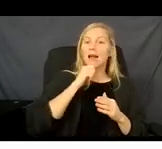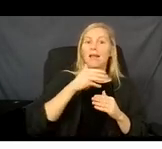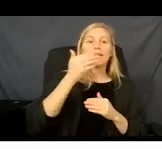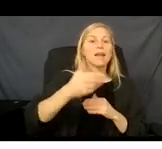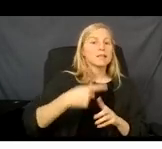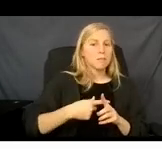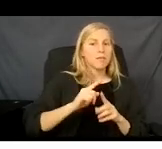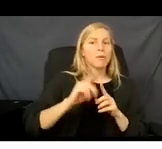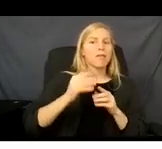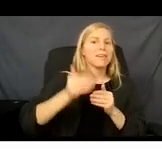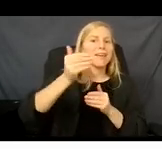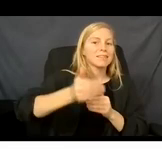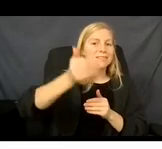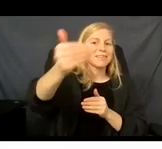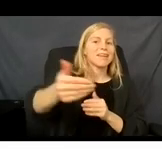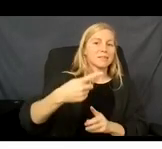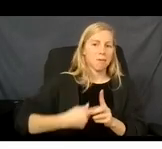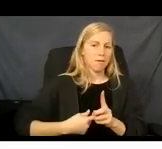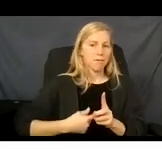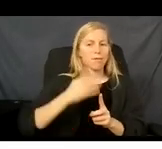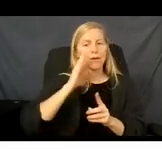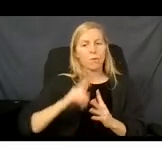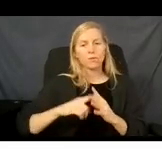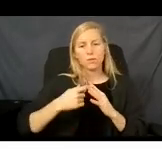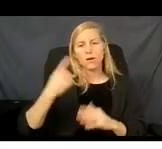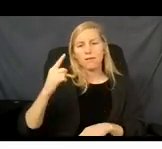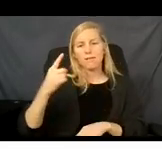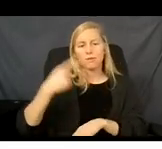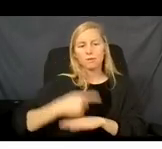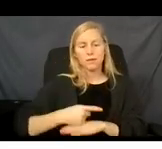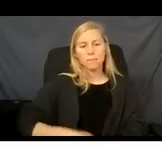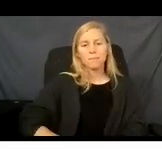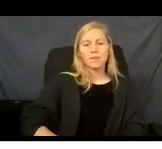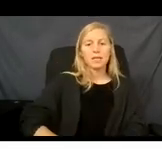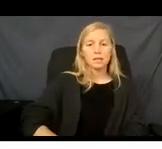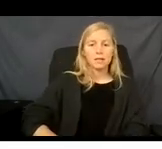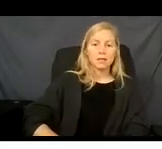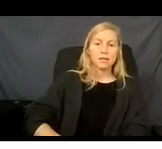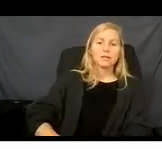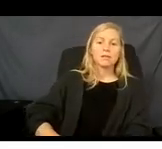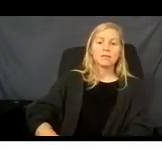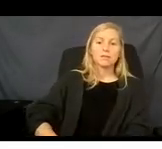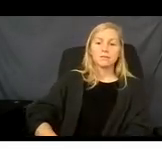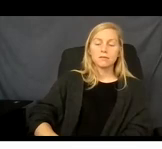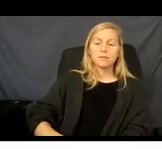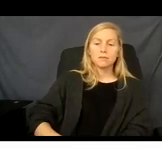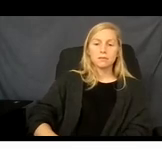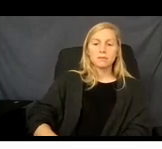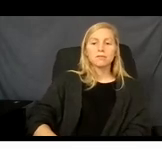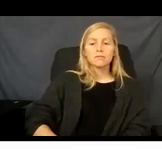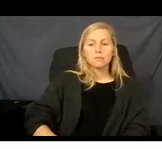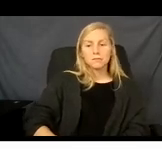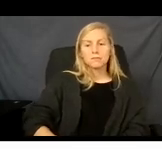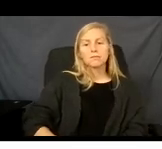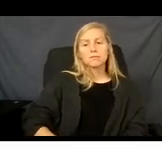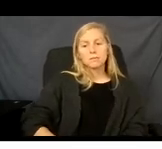Plan selected between January 1 and January 15 will start February 1. Plan selected between